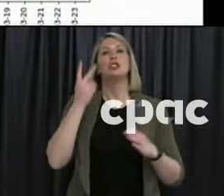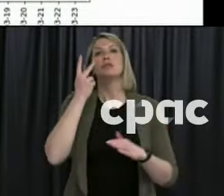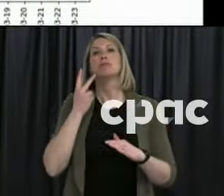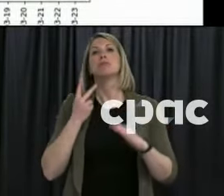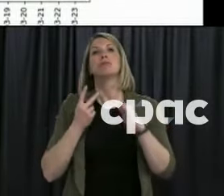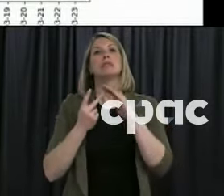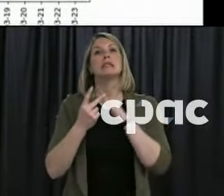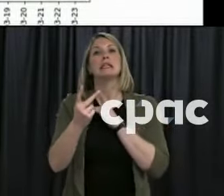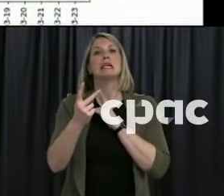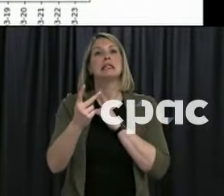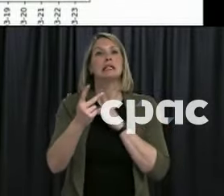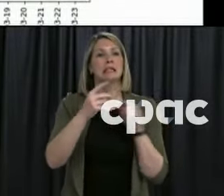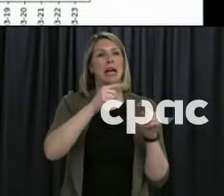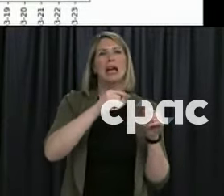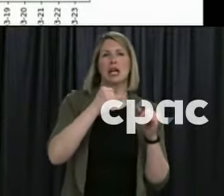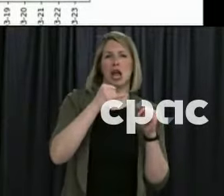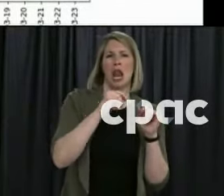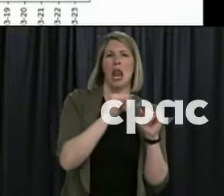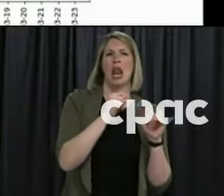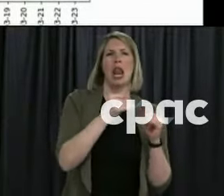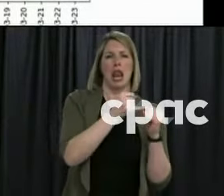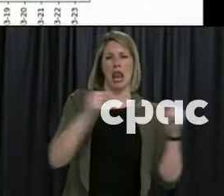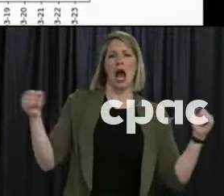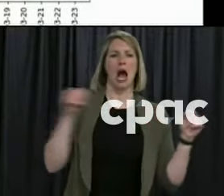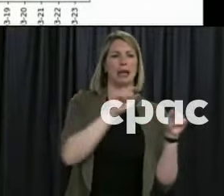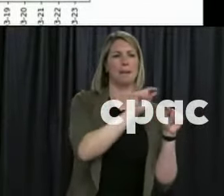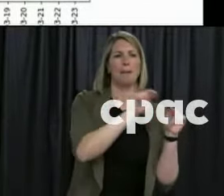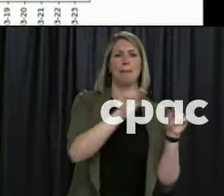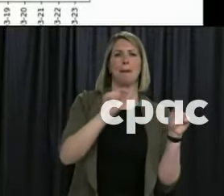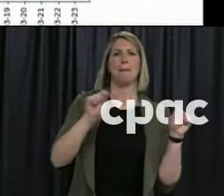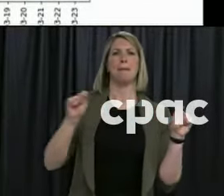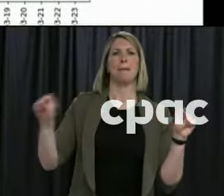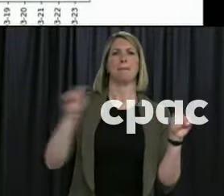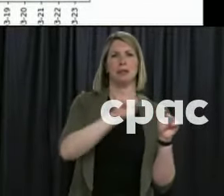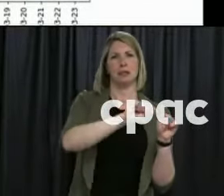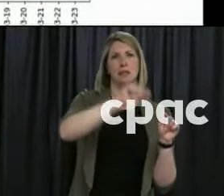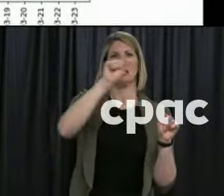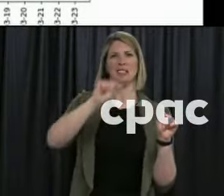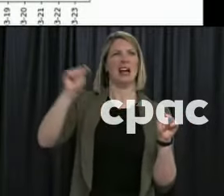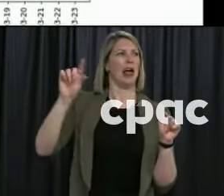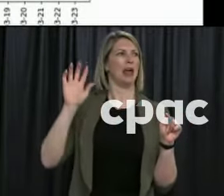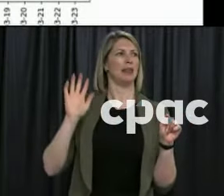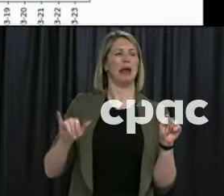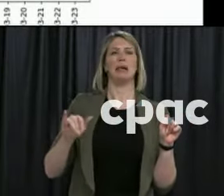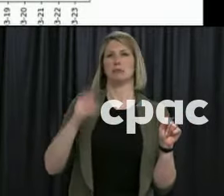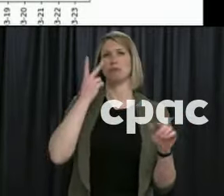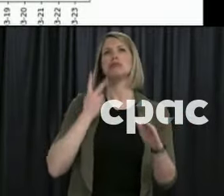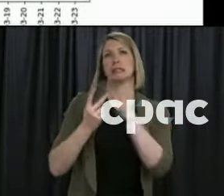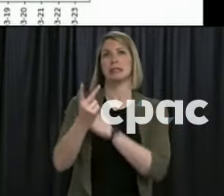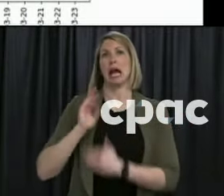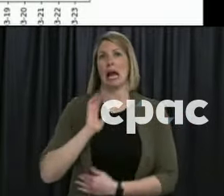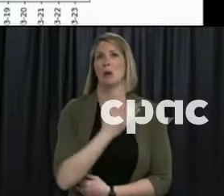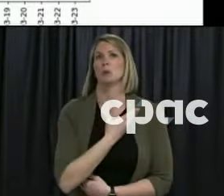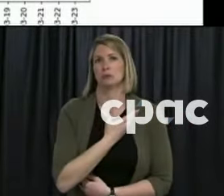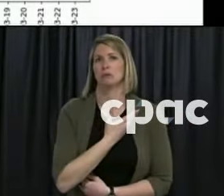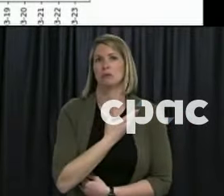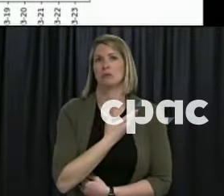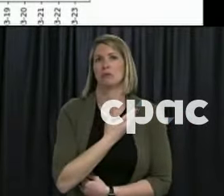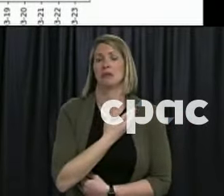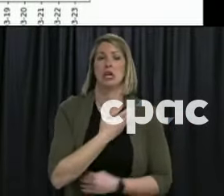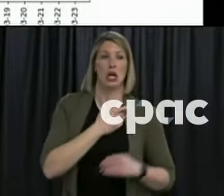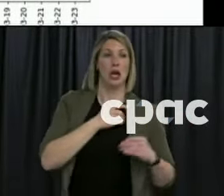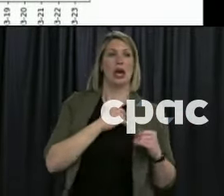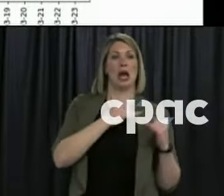the dotted line, what the hospital occupancy would be with the active number of cases that we saw